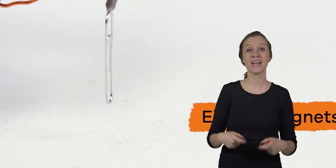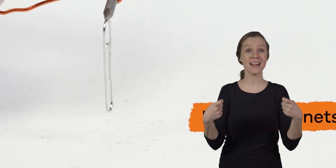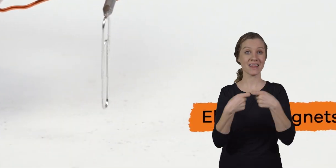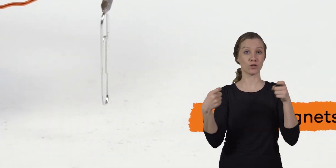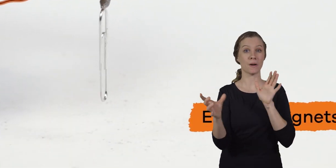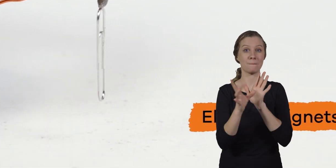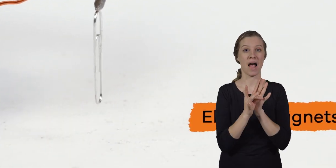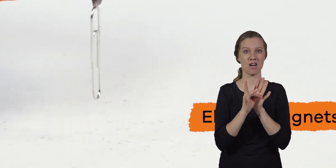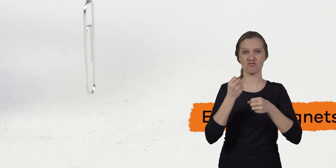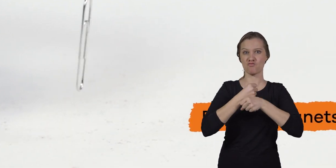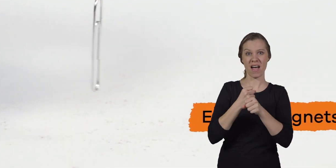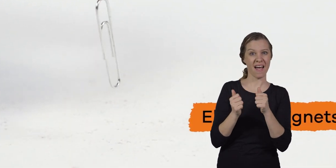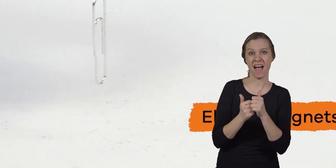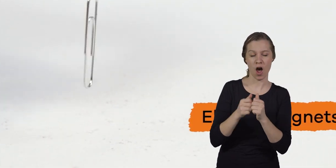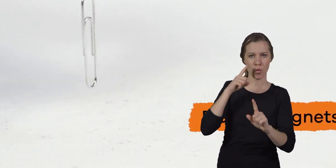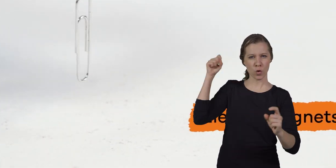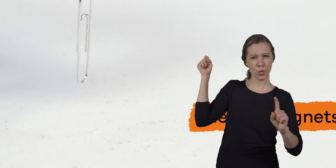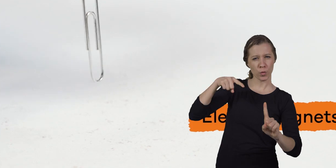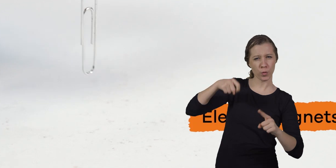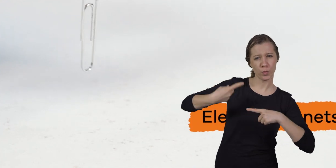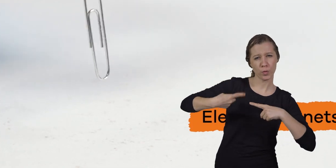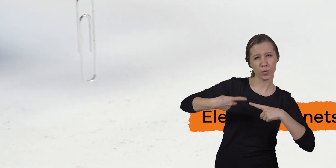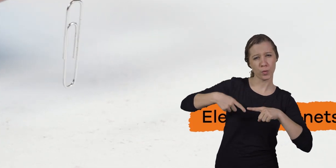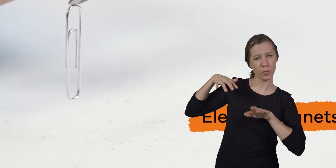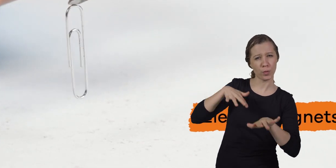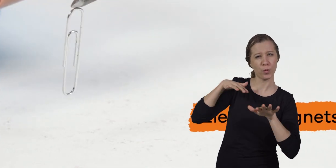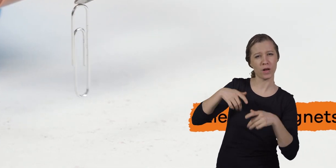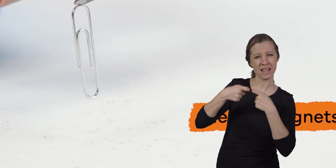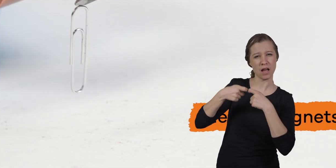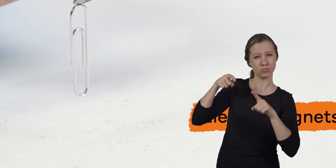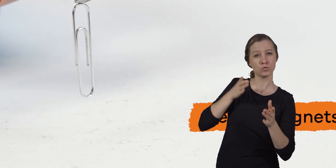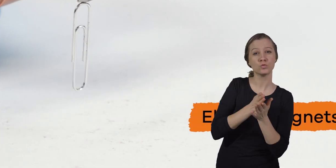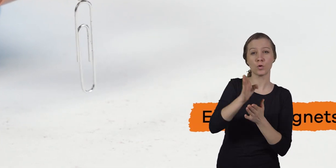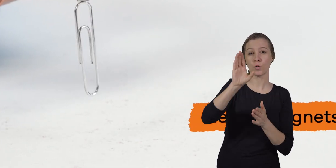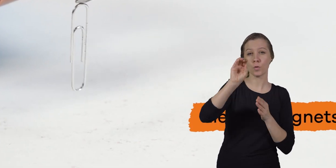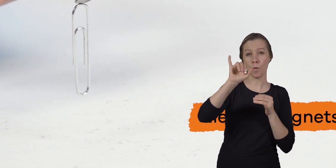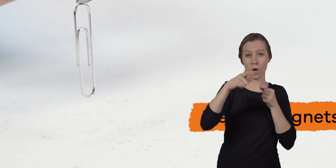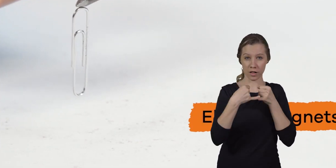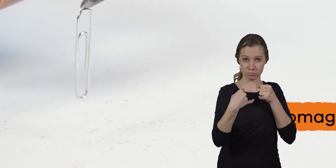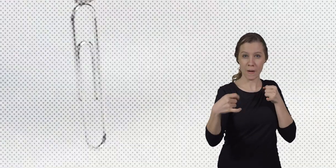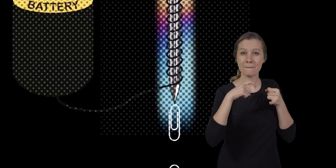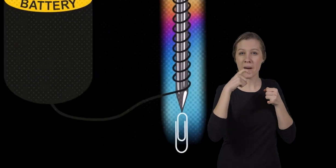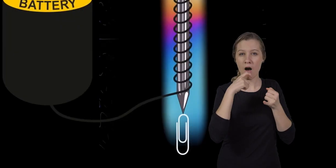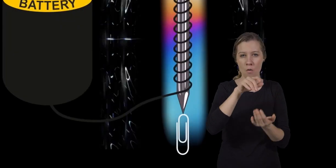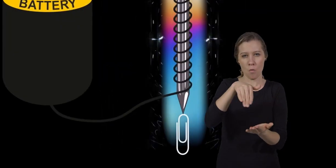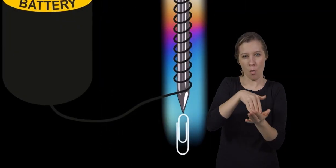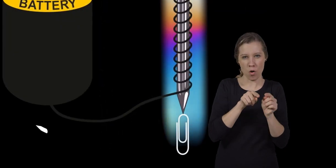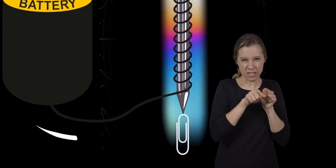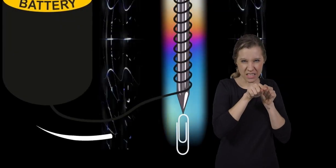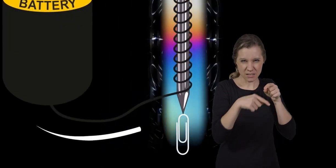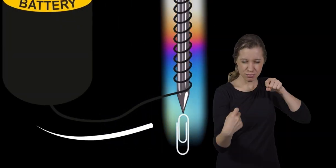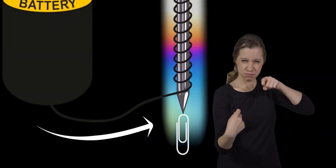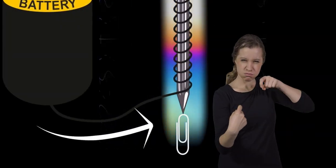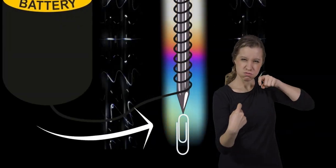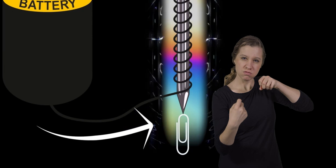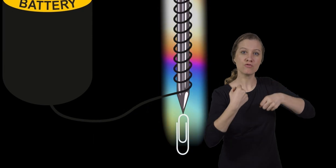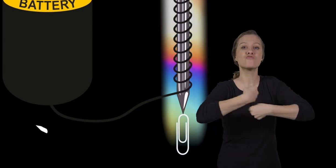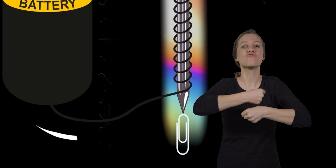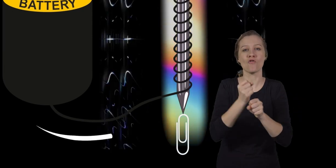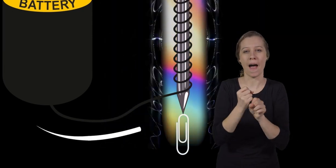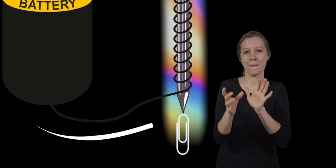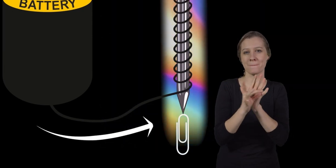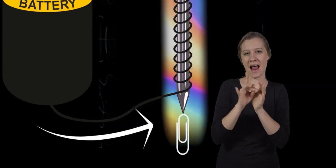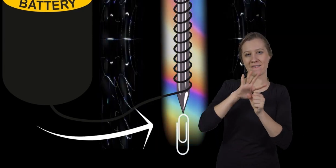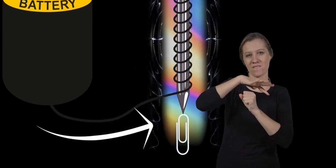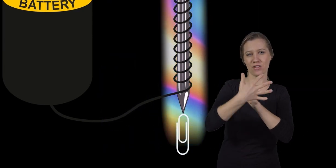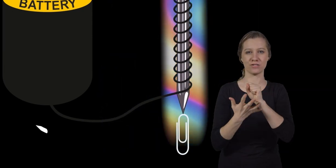electromagnets are created by running an electrical current through a coil with a metal core the energized core the